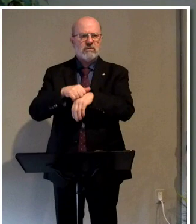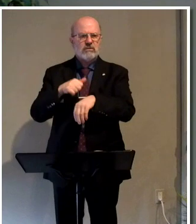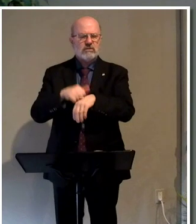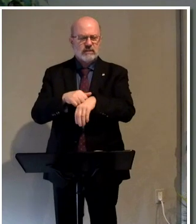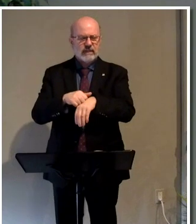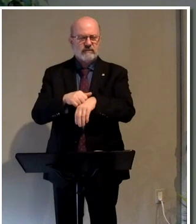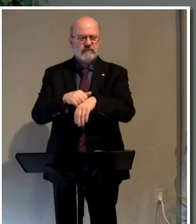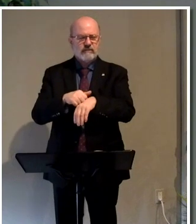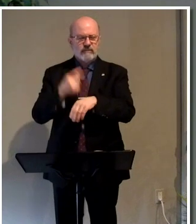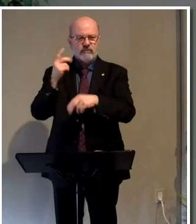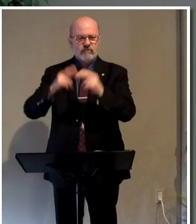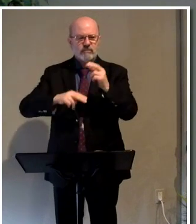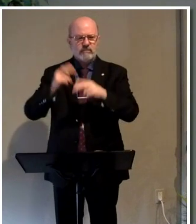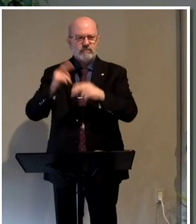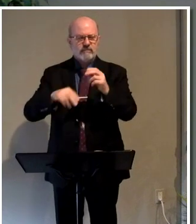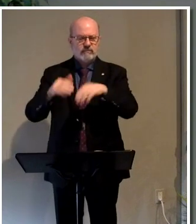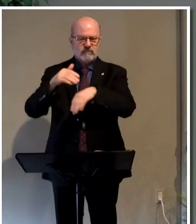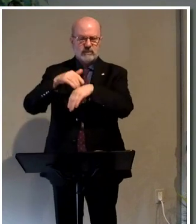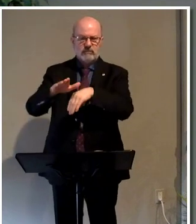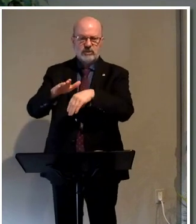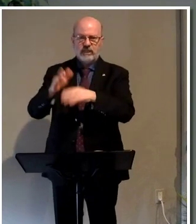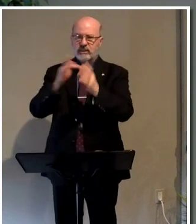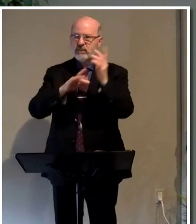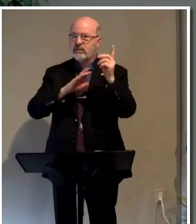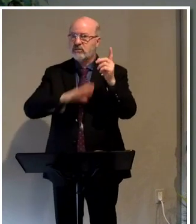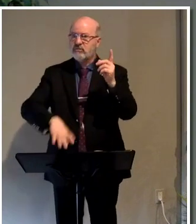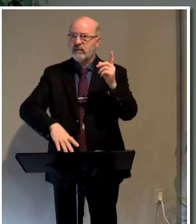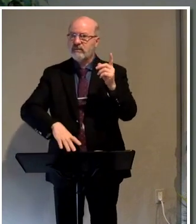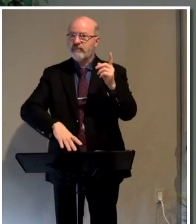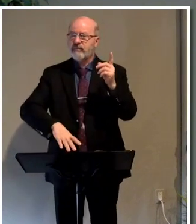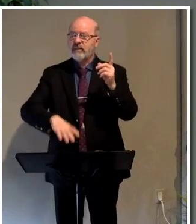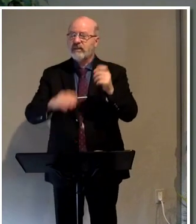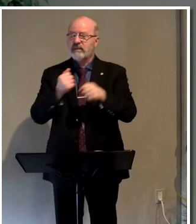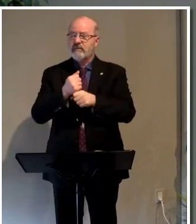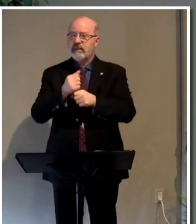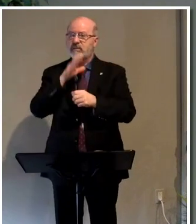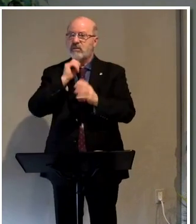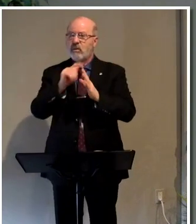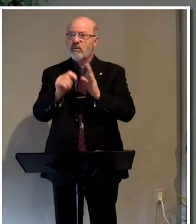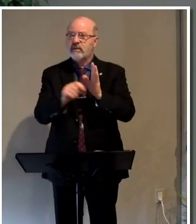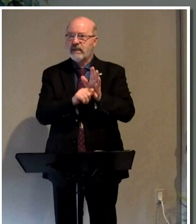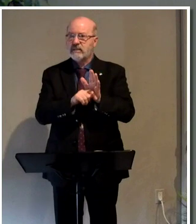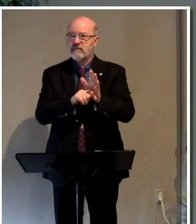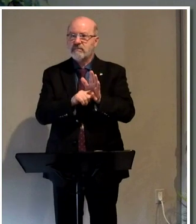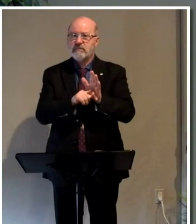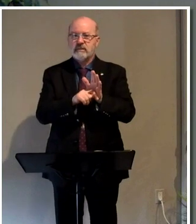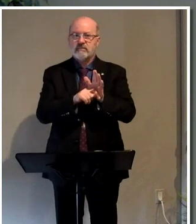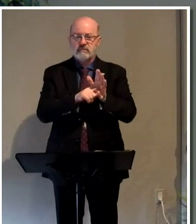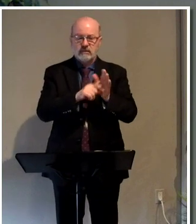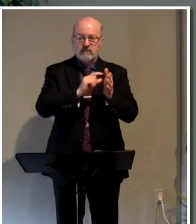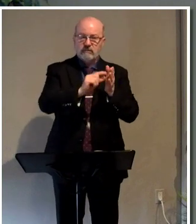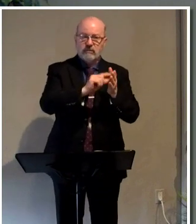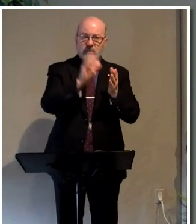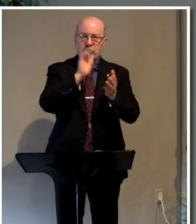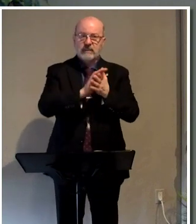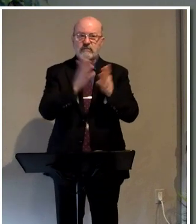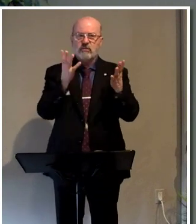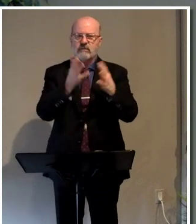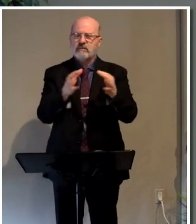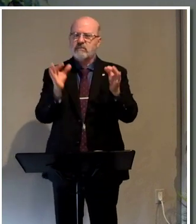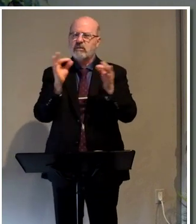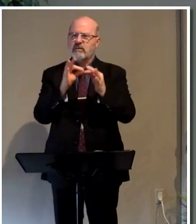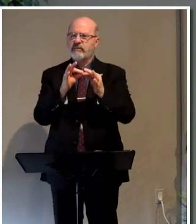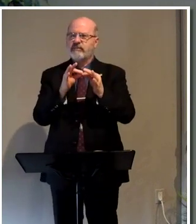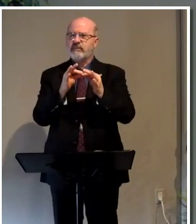is for the building. They reject Jesus Christ. And that's what makes these Old Testament references, I believe, so significant.